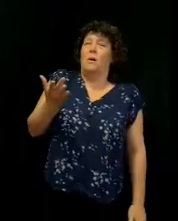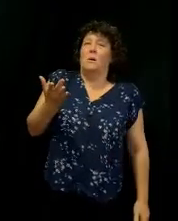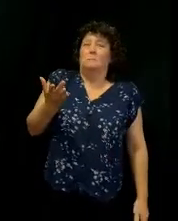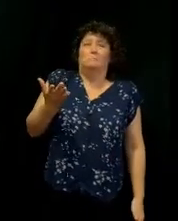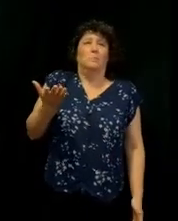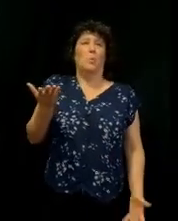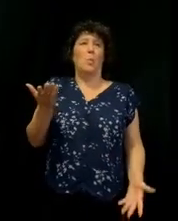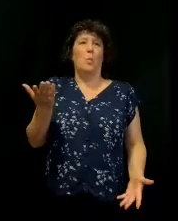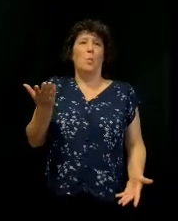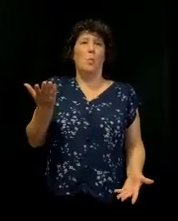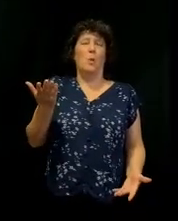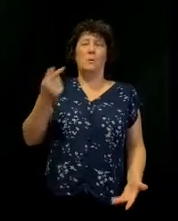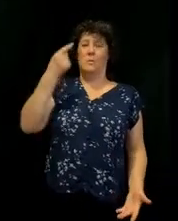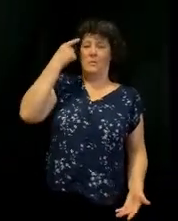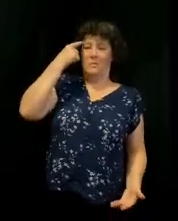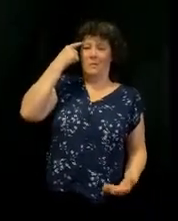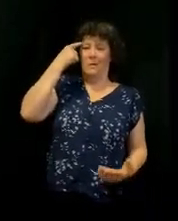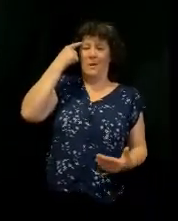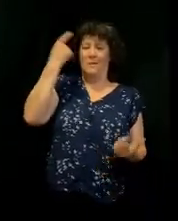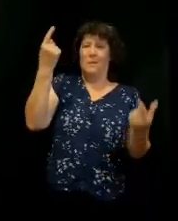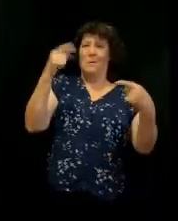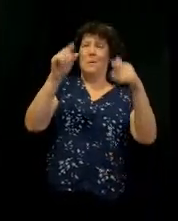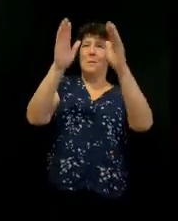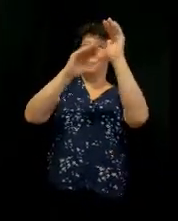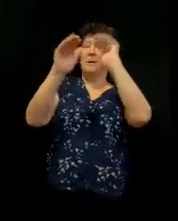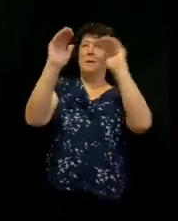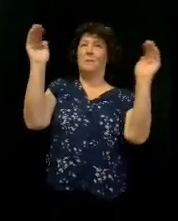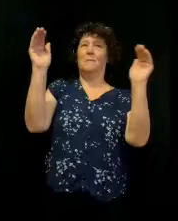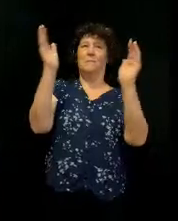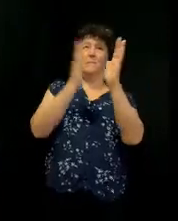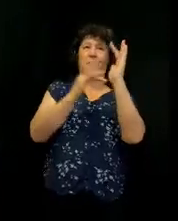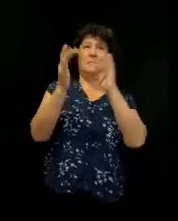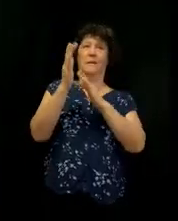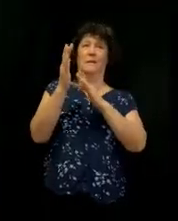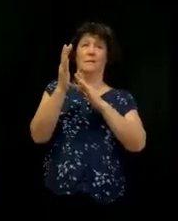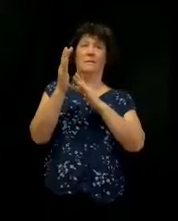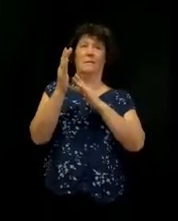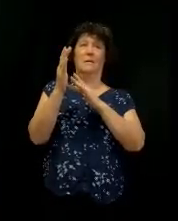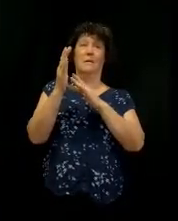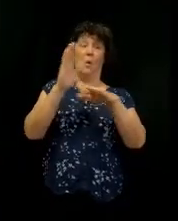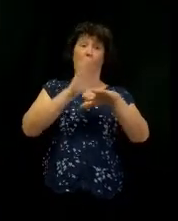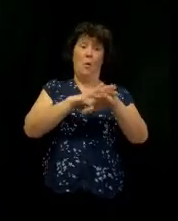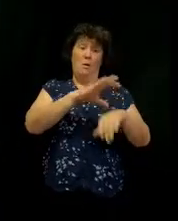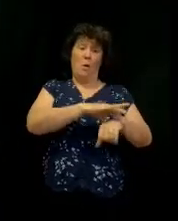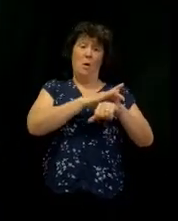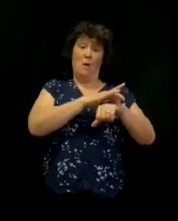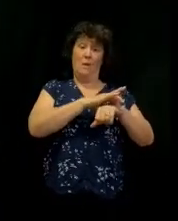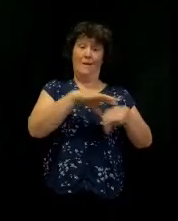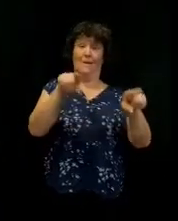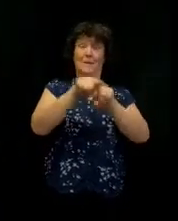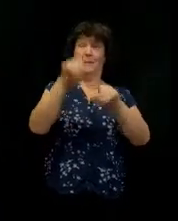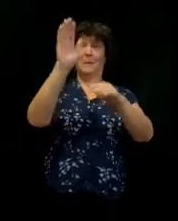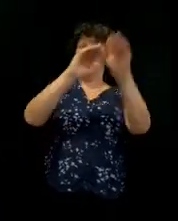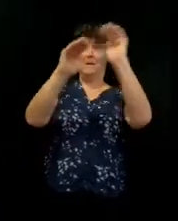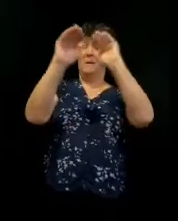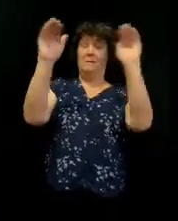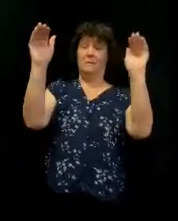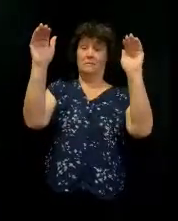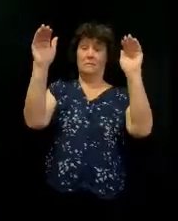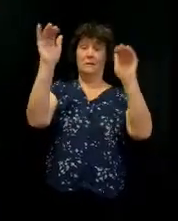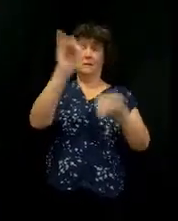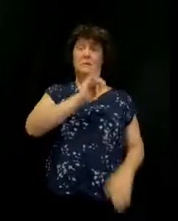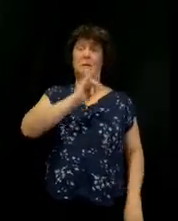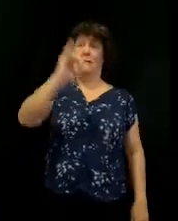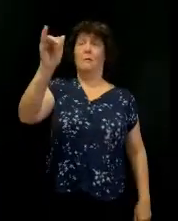What's it going to be like? It's going to be, Jesus said, pray it like this, on earth as it was. On earth as it is in heaven.